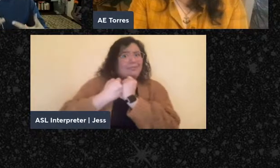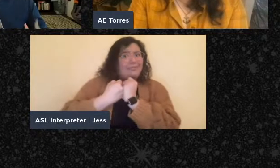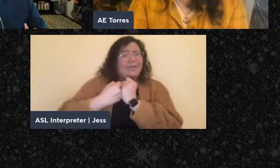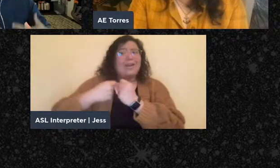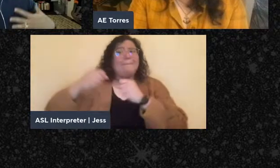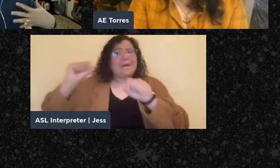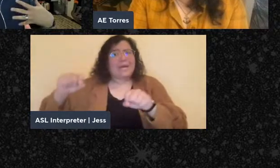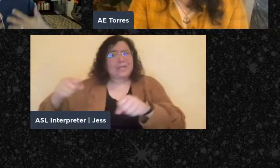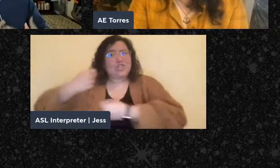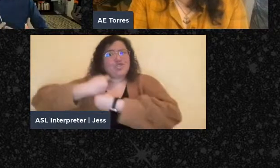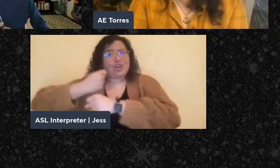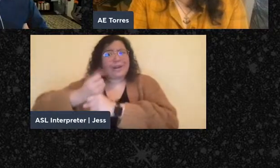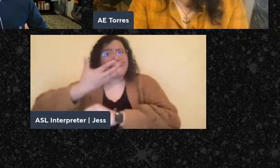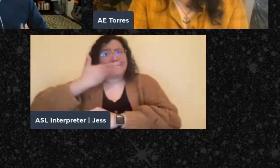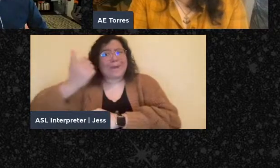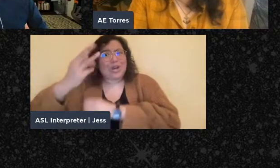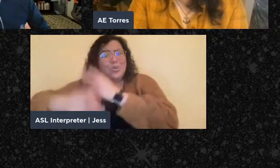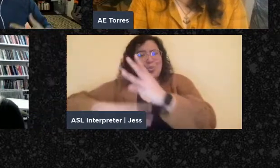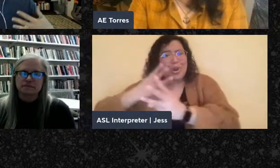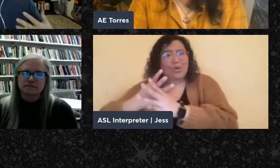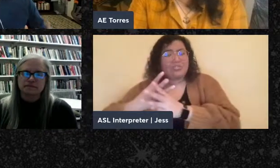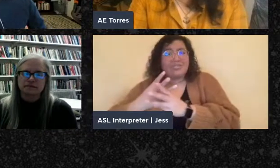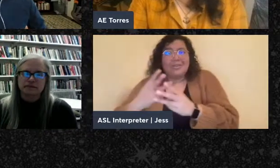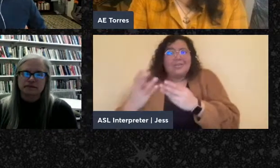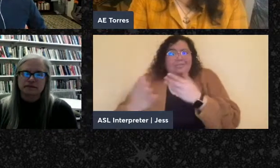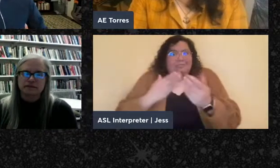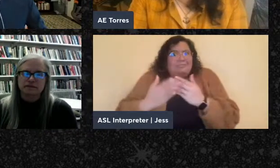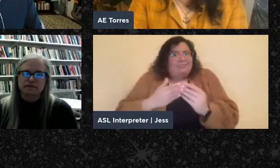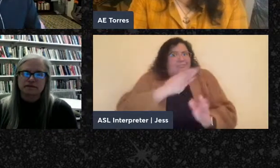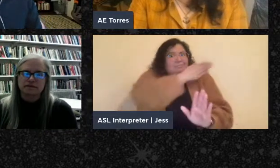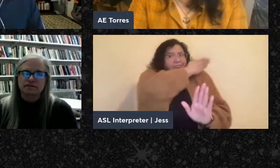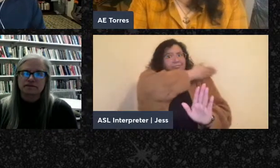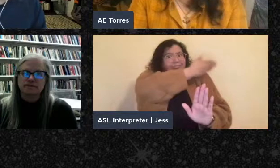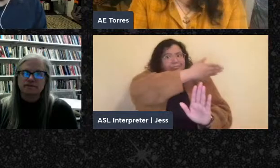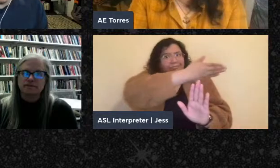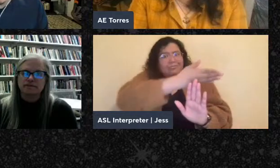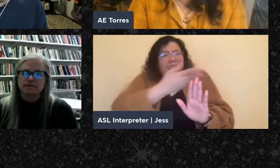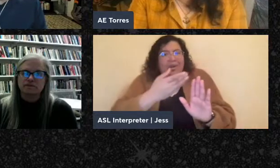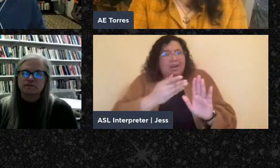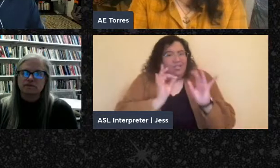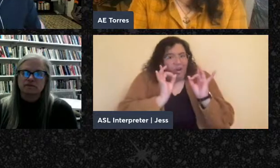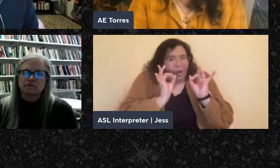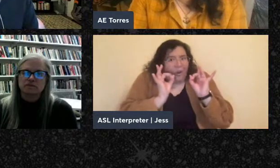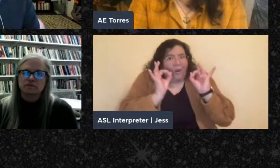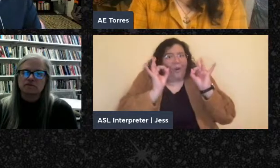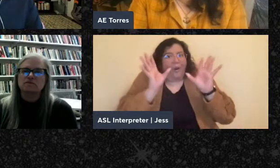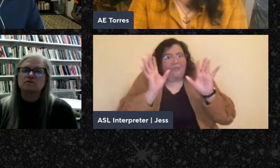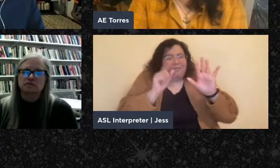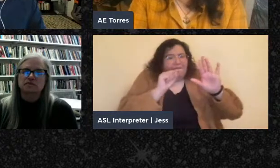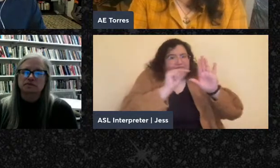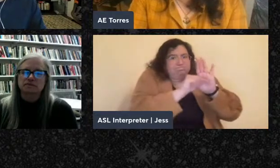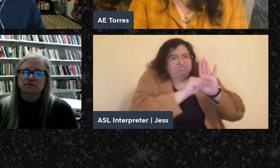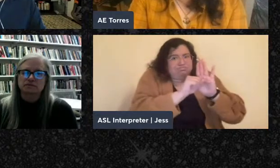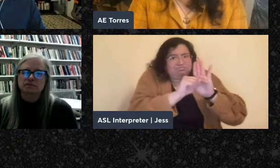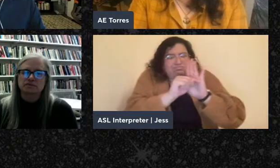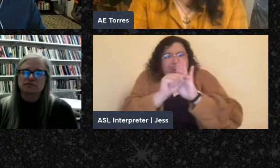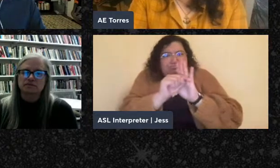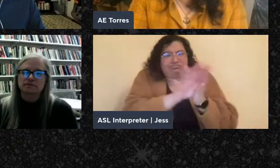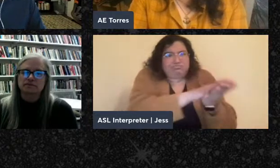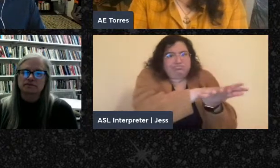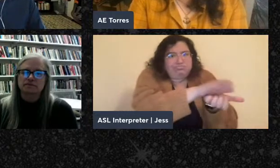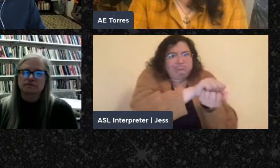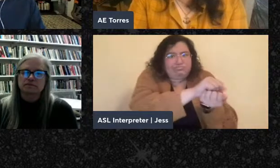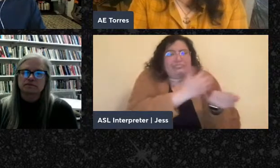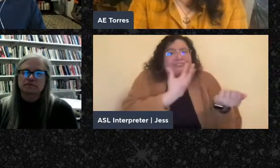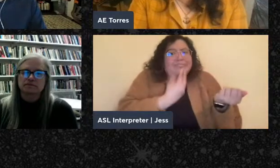even in the aftermath of one of the most horrific slaughters and events in